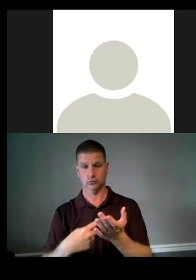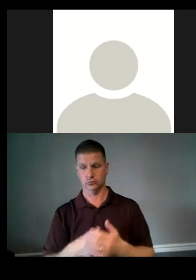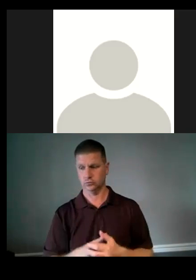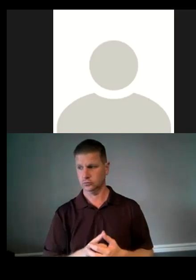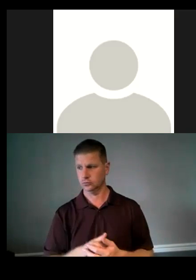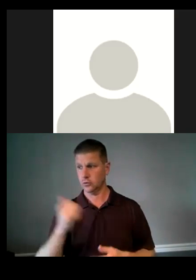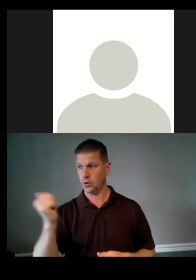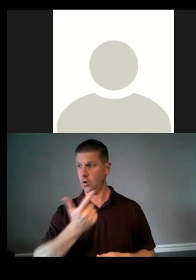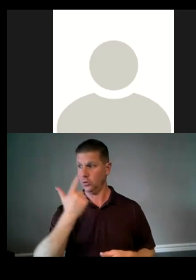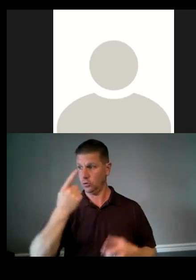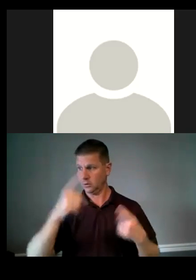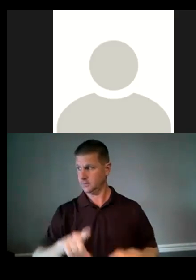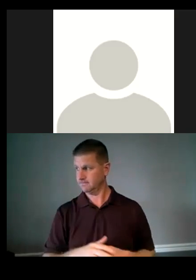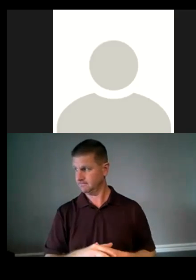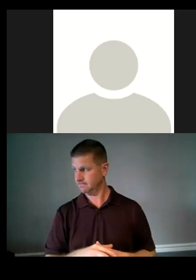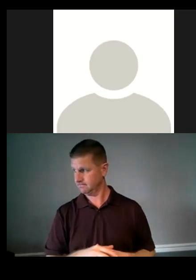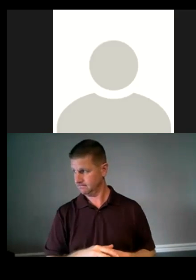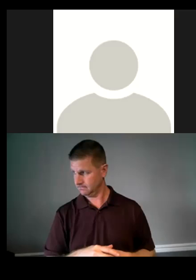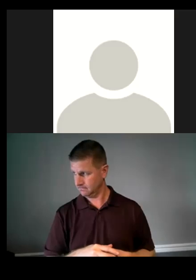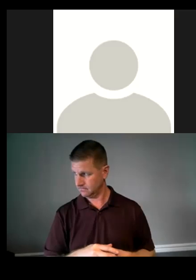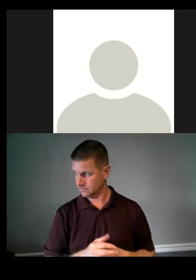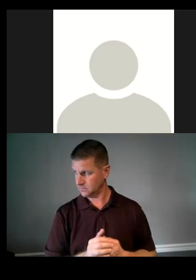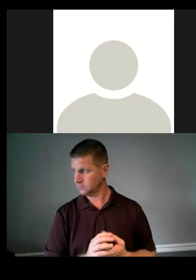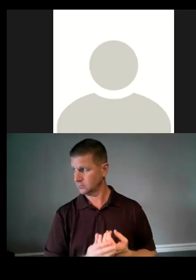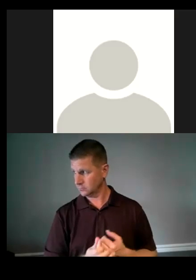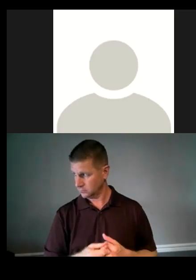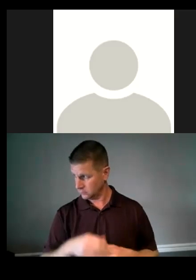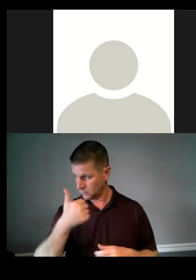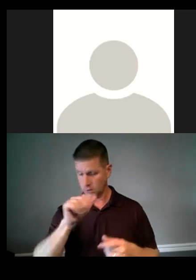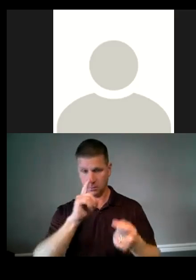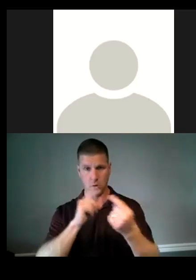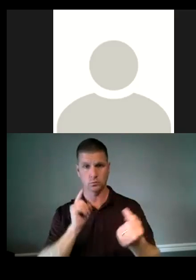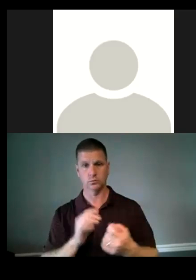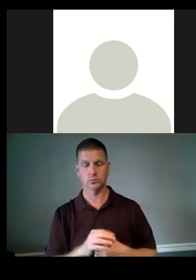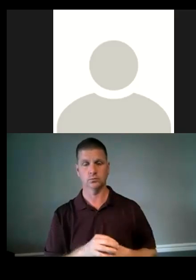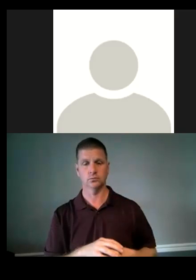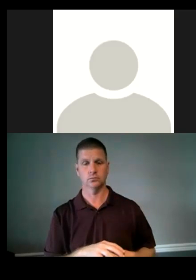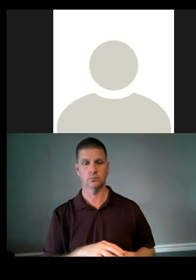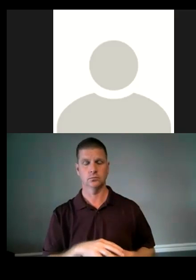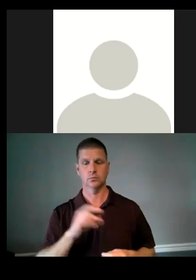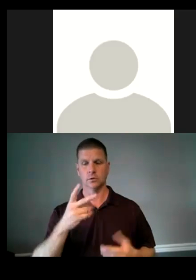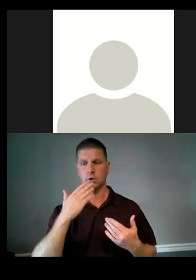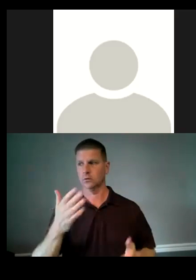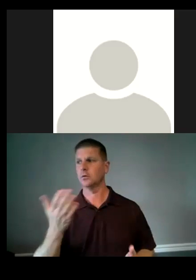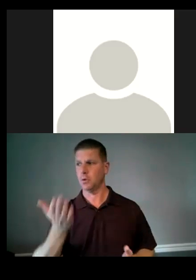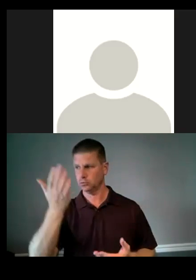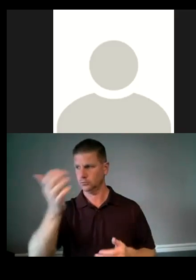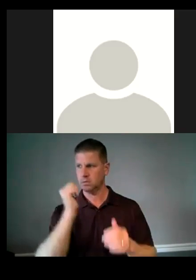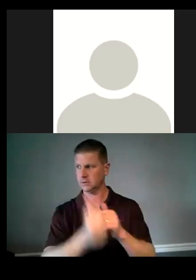All those in favor? Aye. Aye. Any opposed? Thank you. The motion carries.